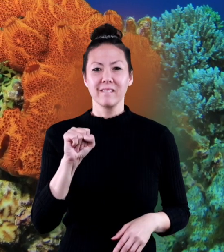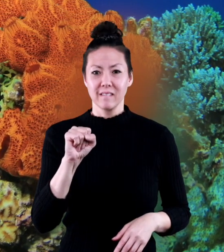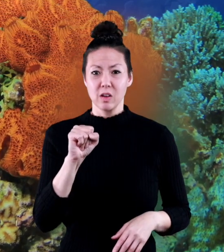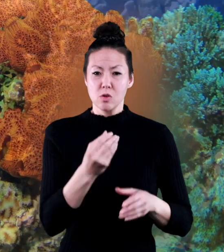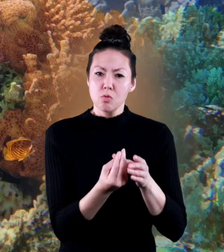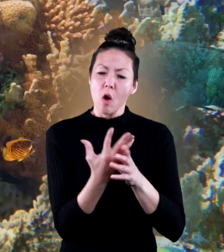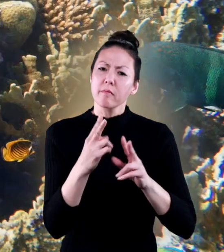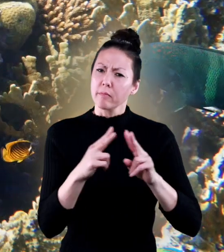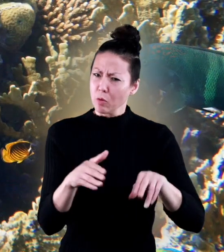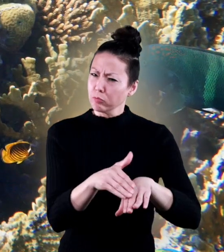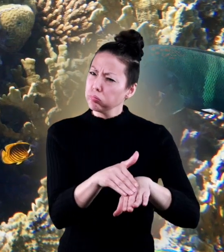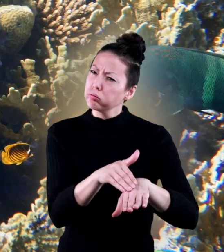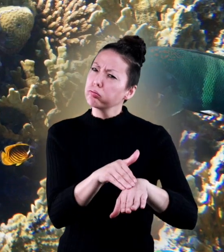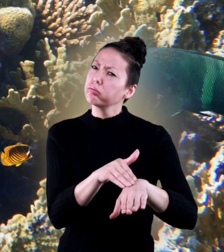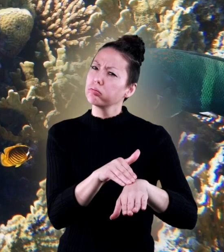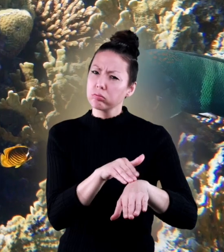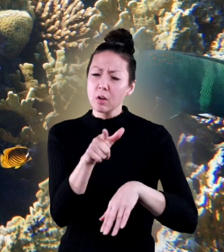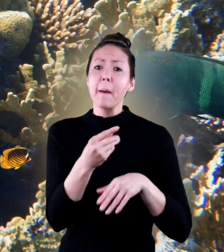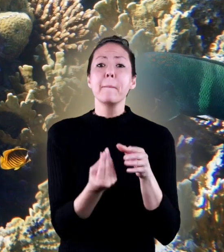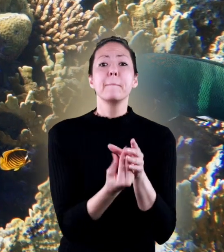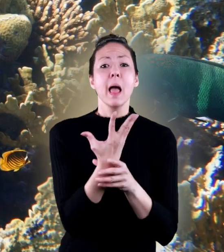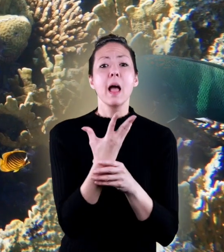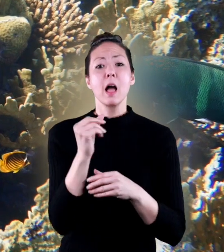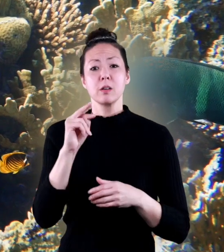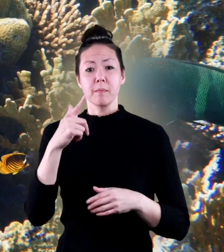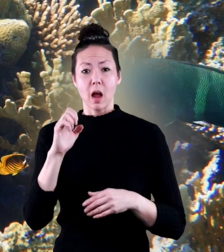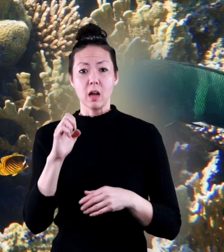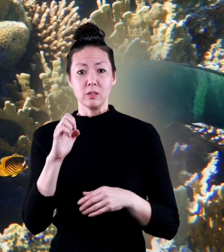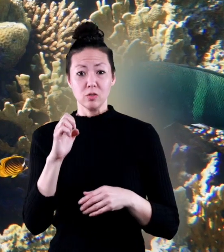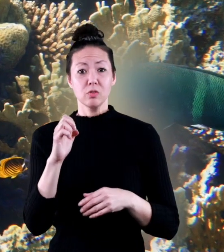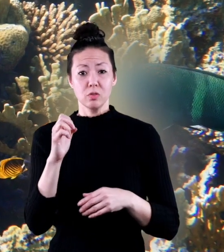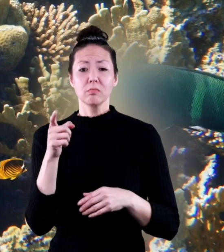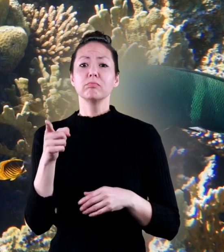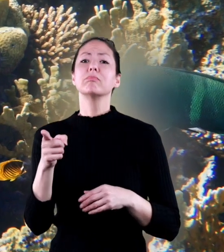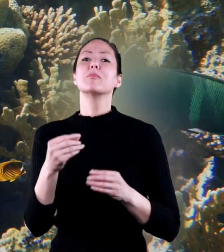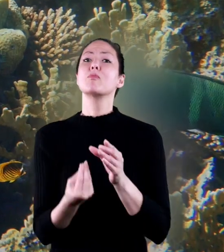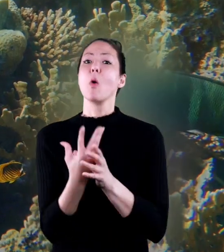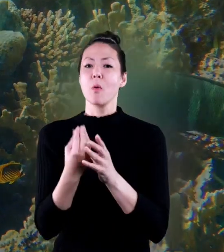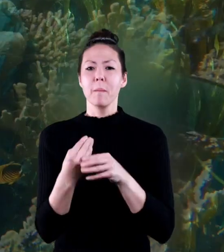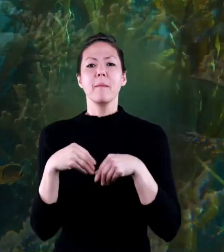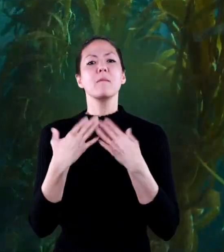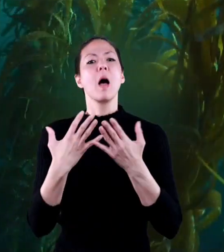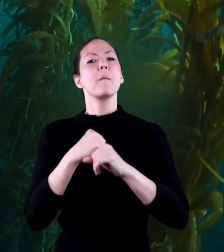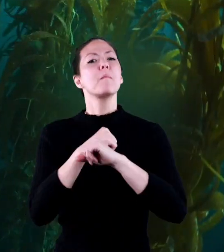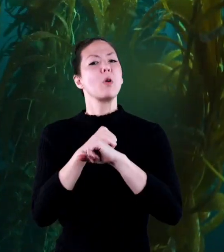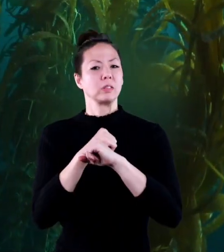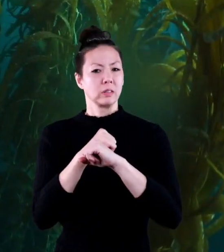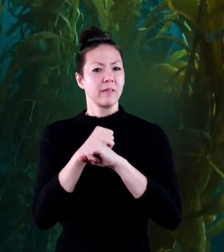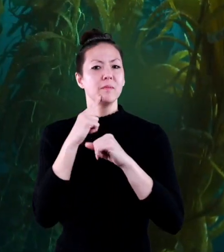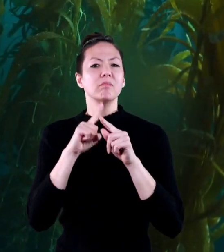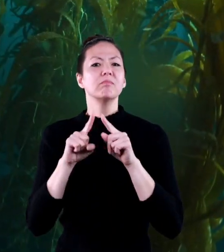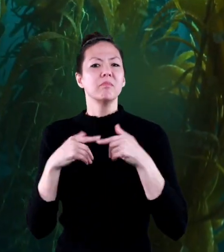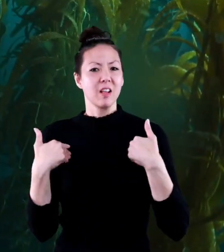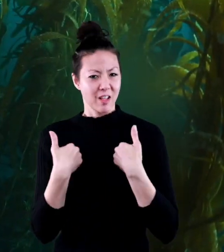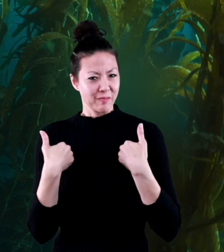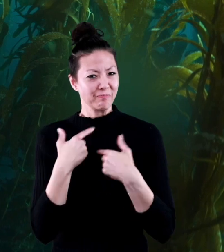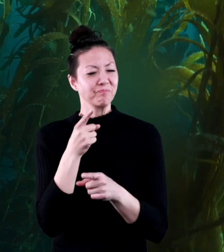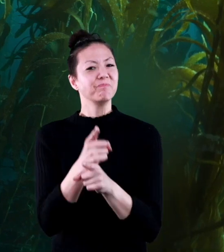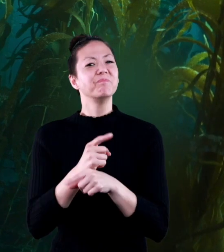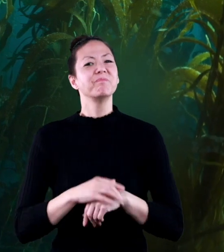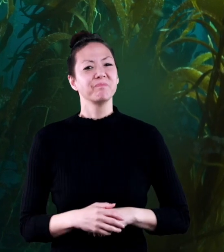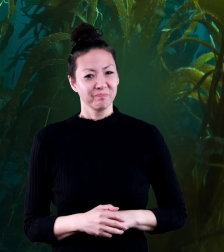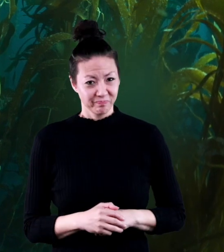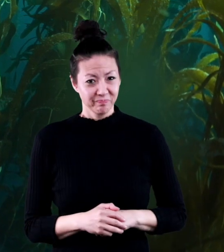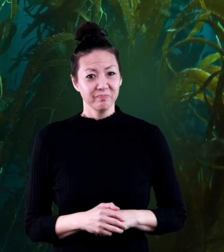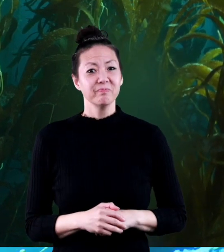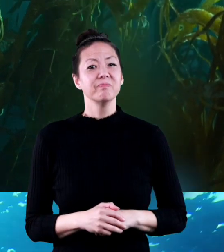reefs, which grow very slowly, and plants and sponges that grow and provide protection for smaller critters, well,